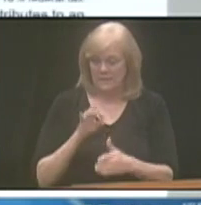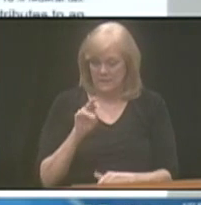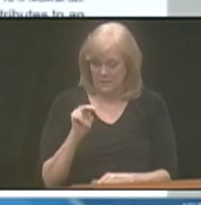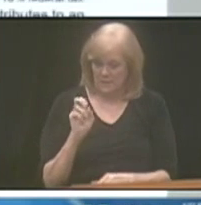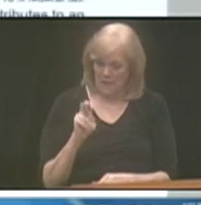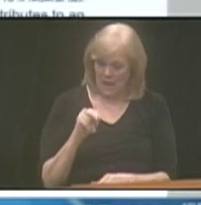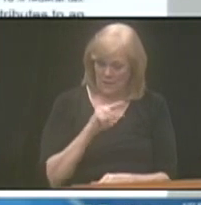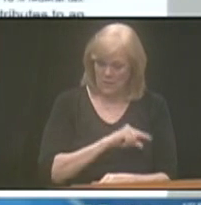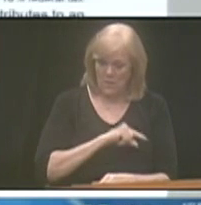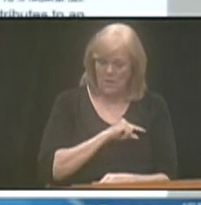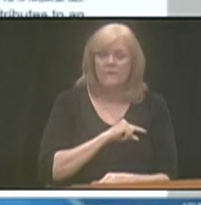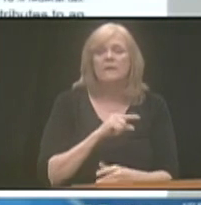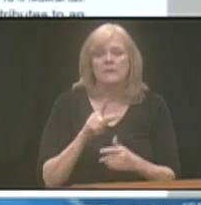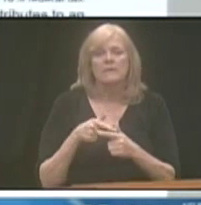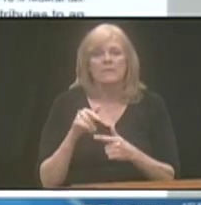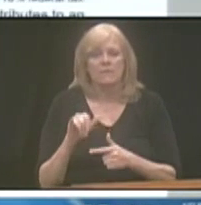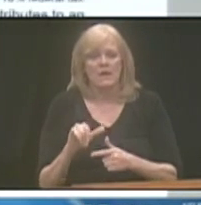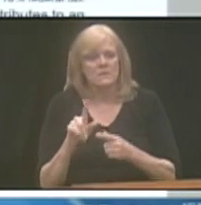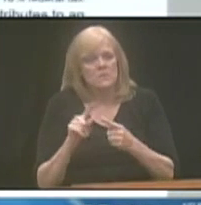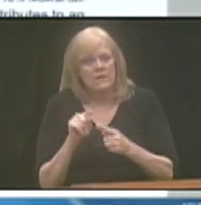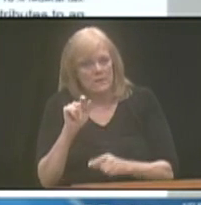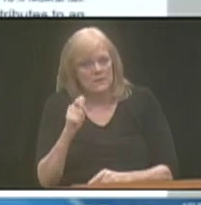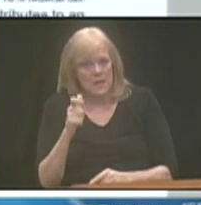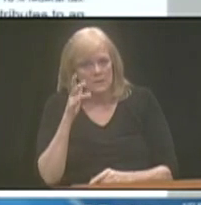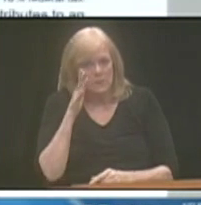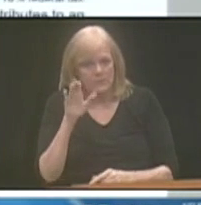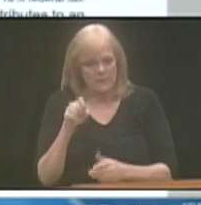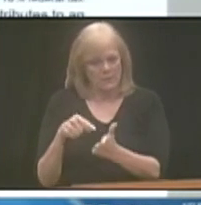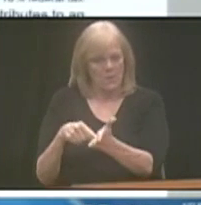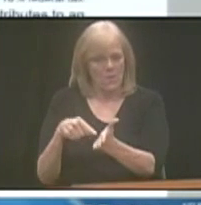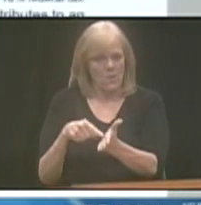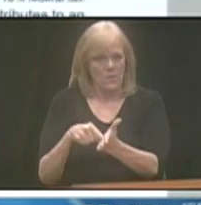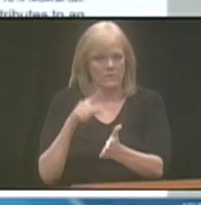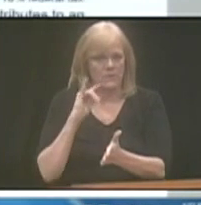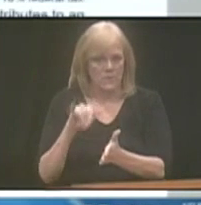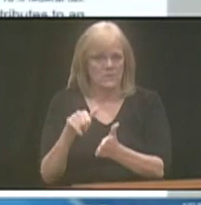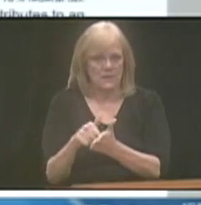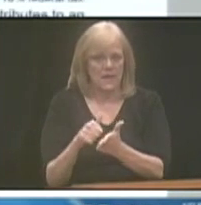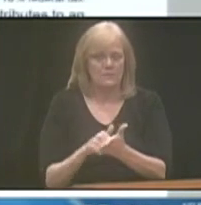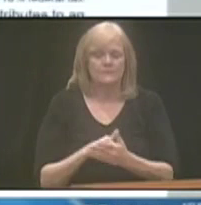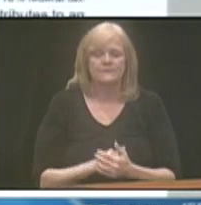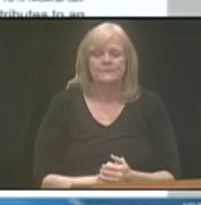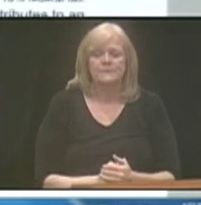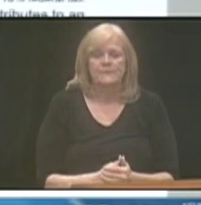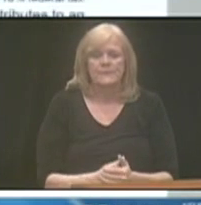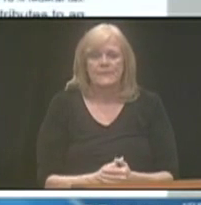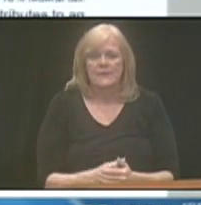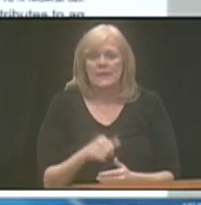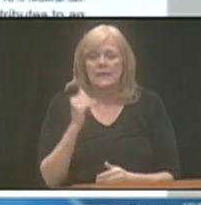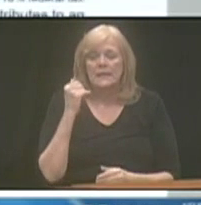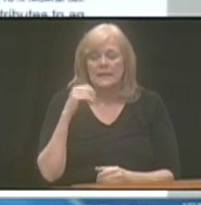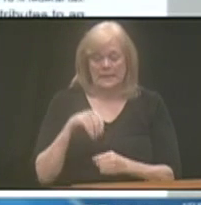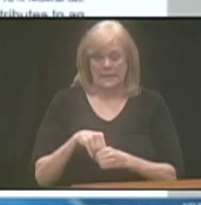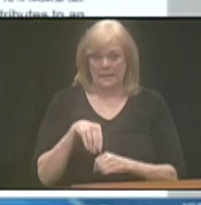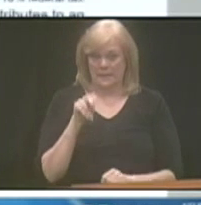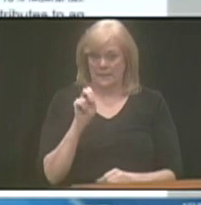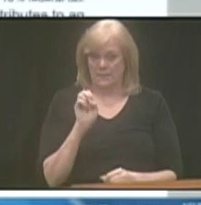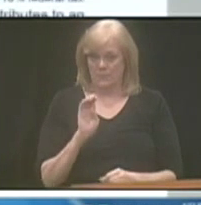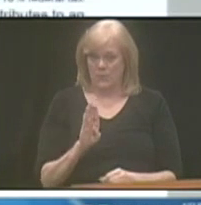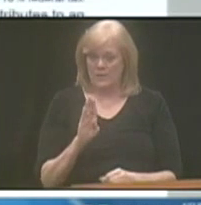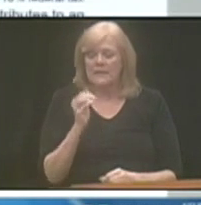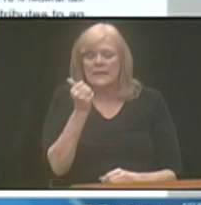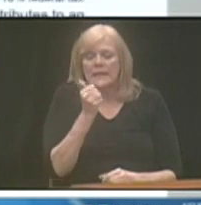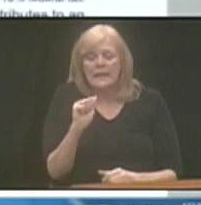it's non-qualified, that's when those taxes would be due for the earnings in the account. In the state of Nebraska,